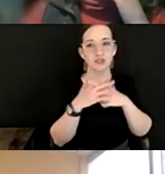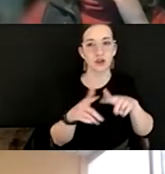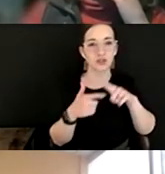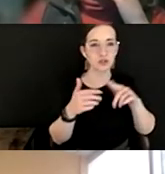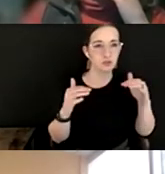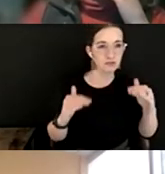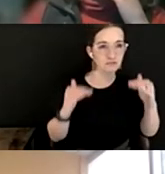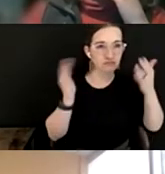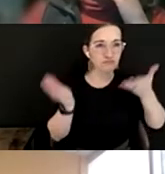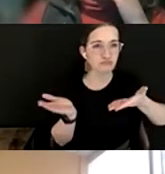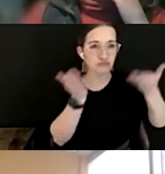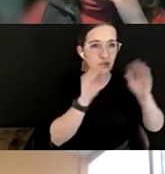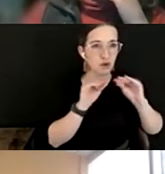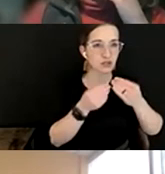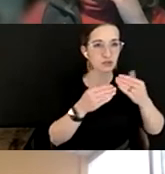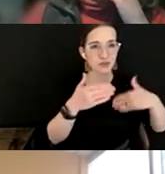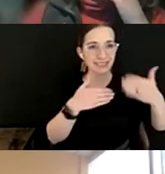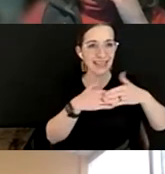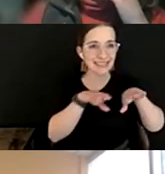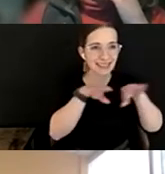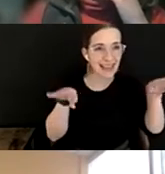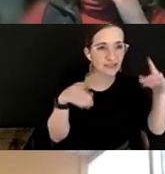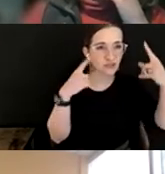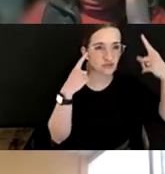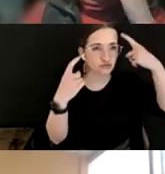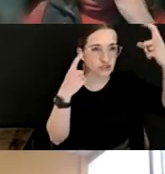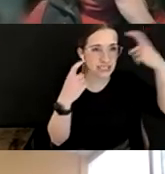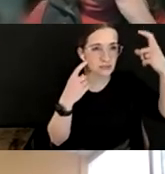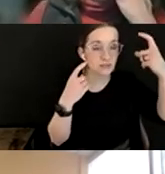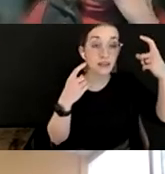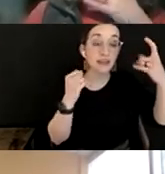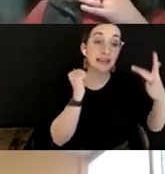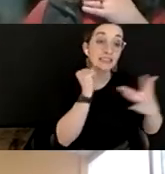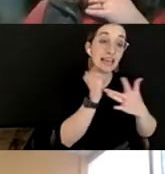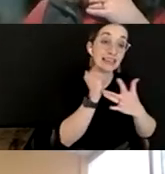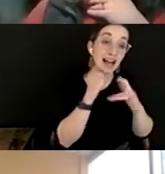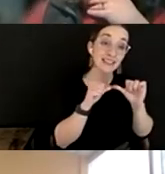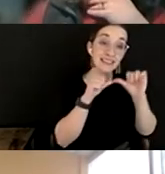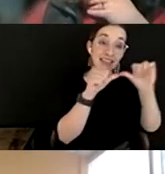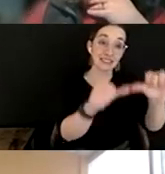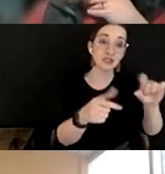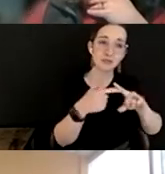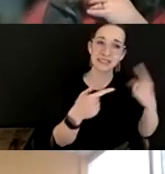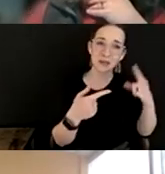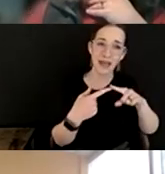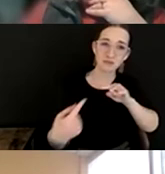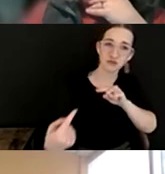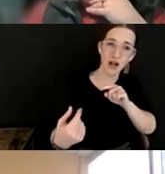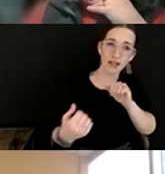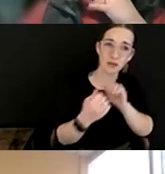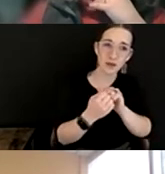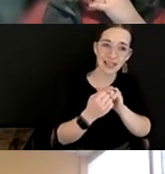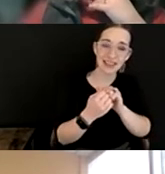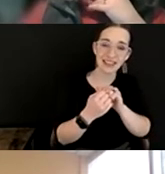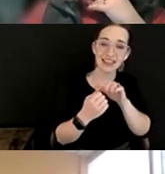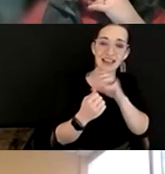levels and new goals in terms of dreaming, technology continues to be something I'm grappling with and the way that we can